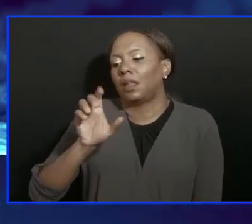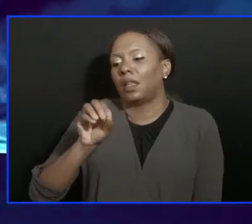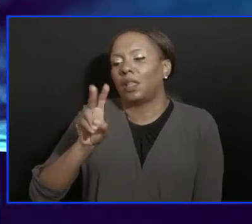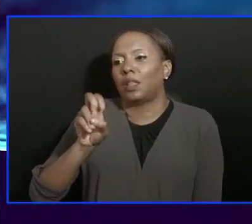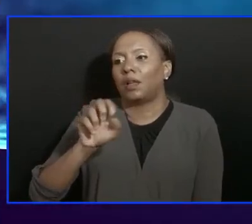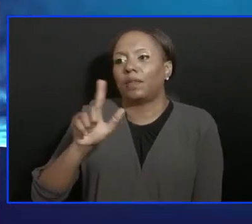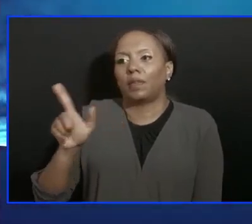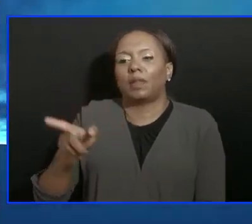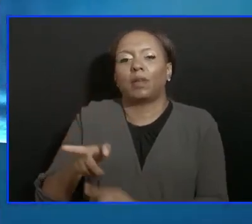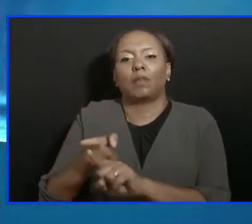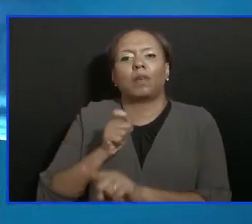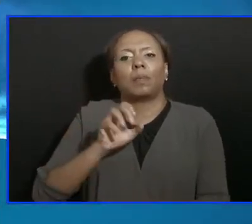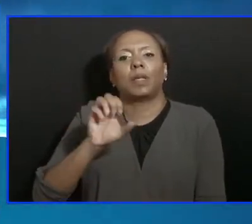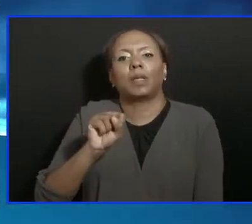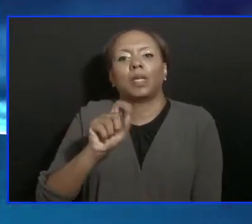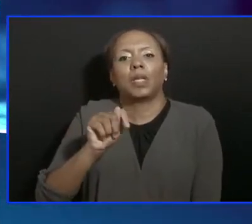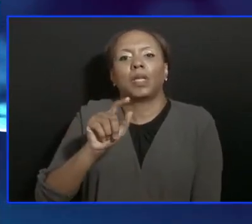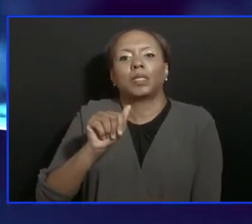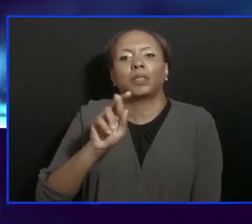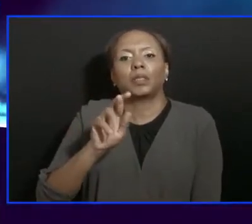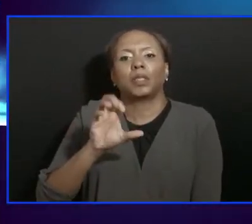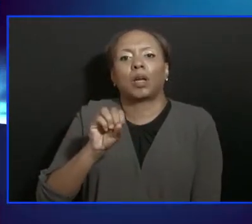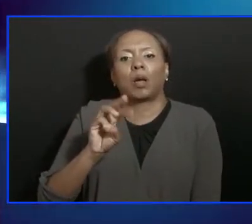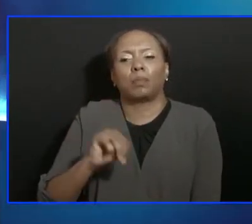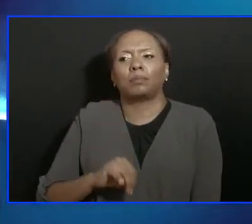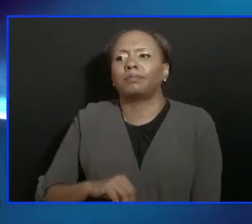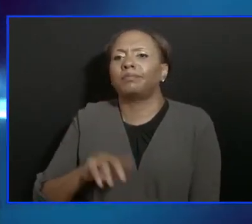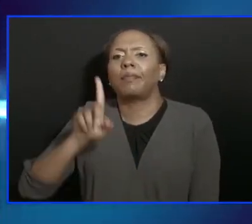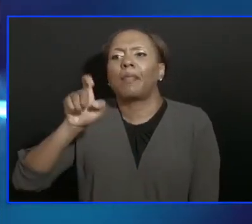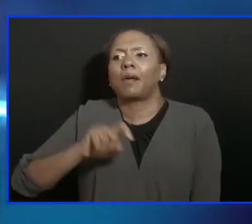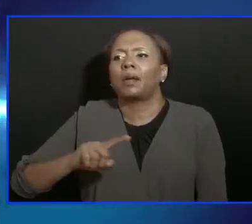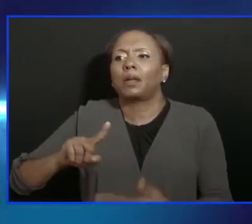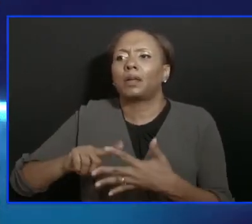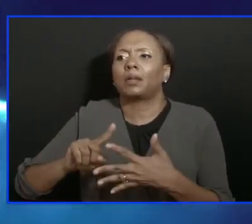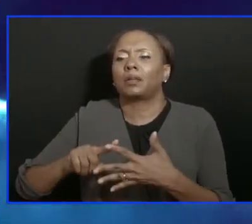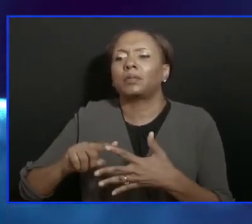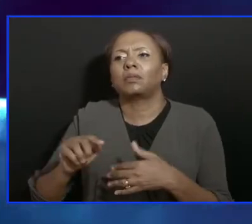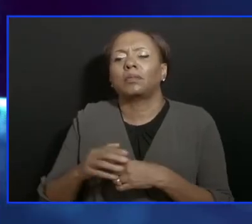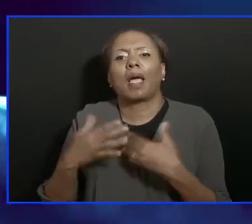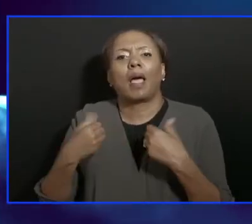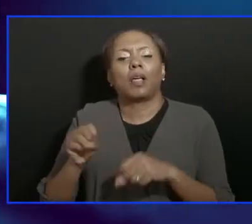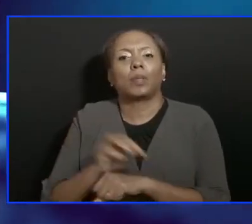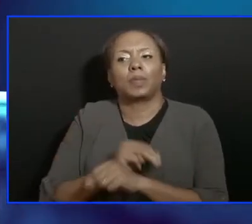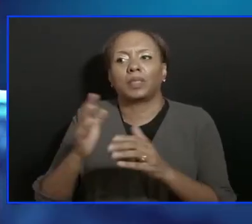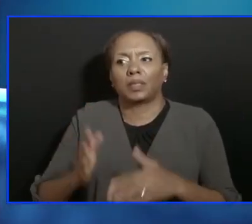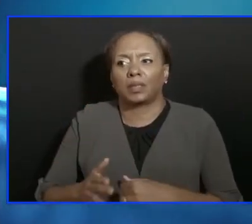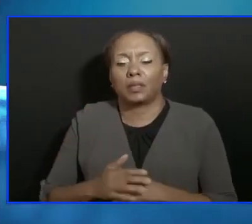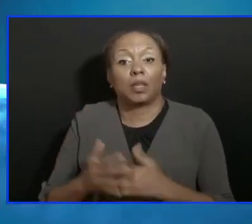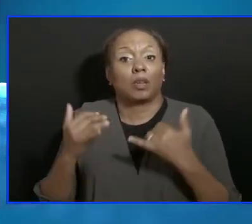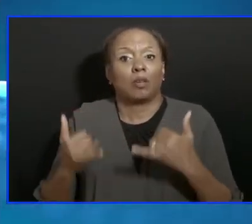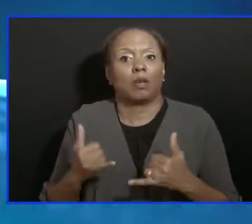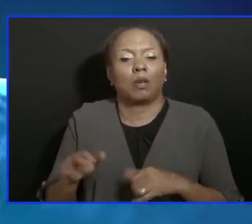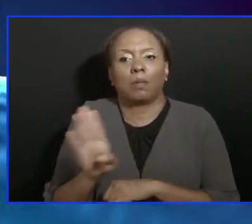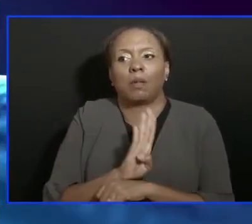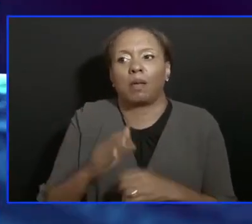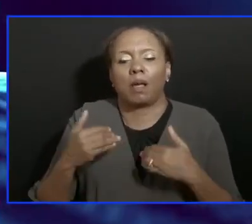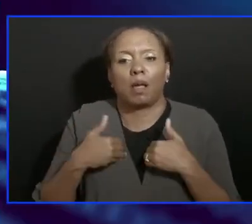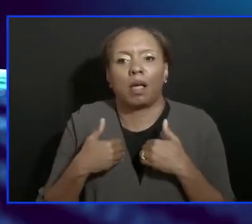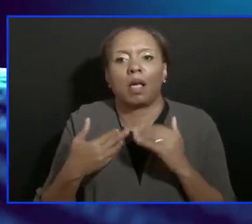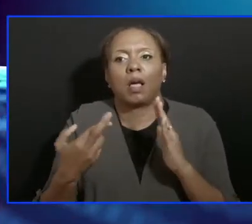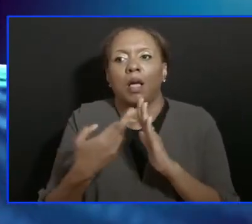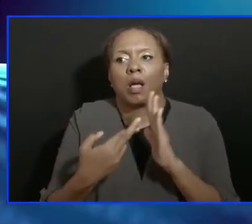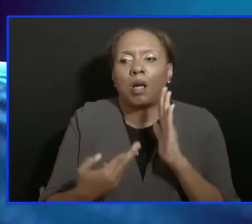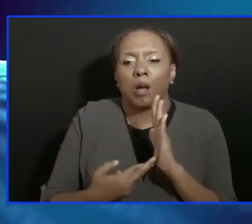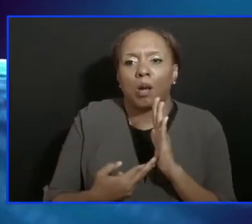of Health. Based on Barbados's current momentum of the vaccination uptake and the existing protocols, has there been any